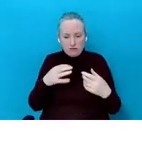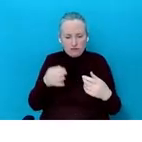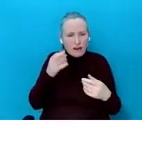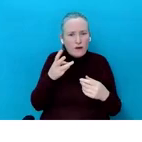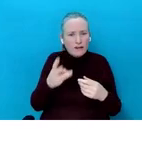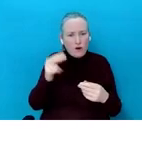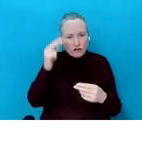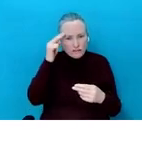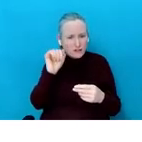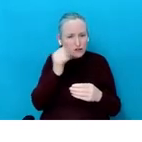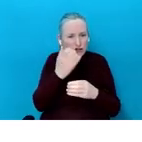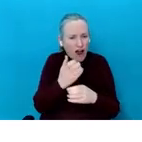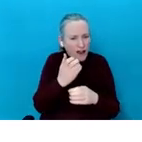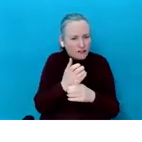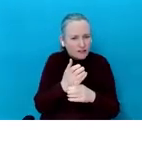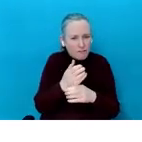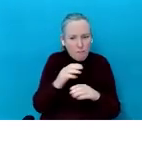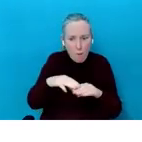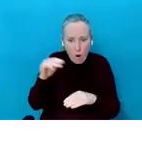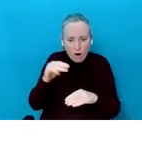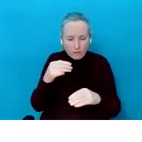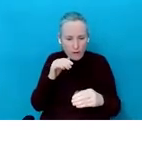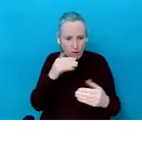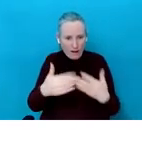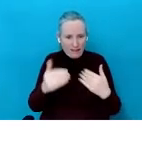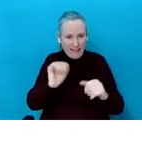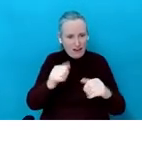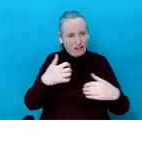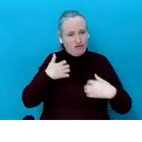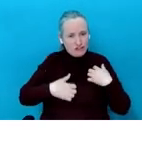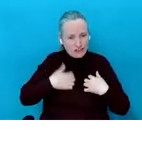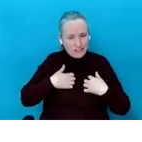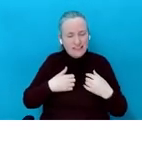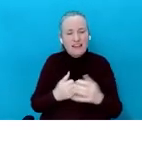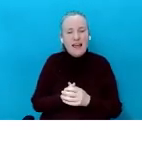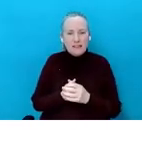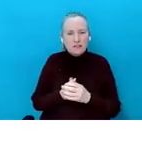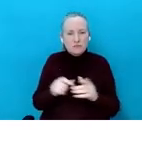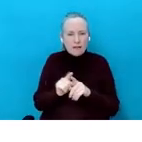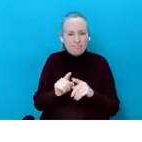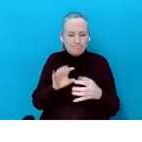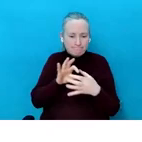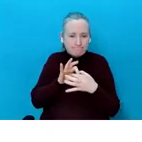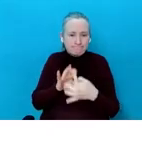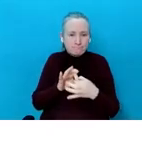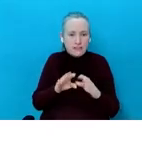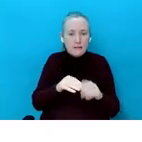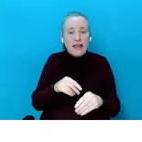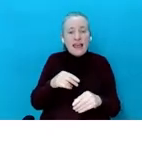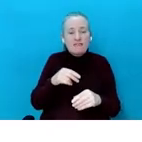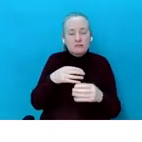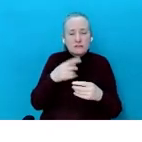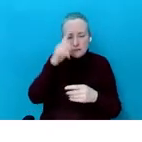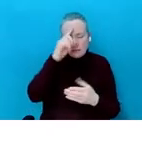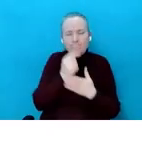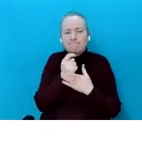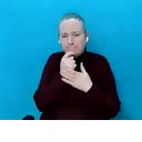more or your team. Engaging with them, if you decide to give them Snapchat, because